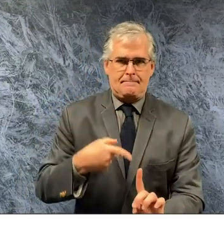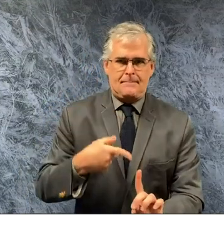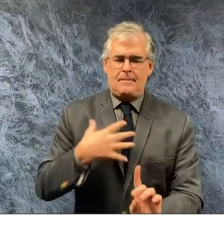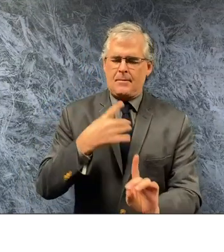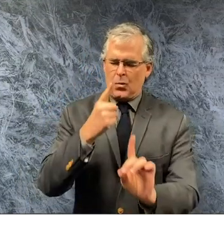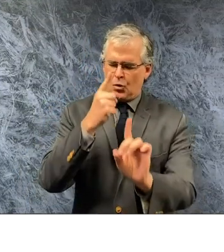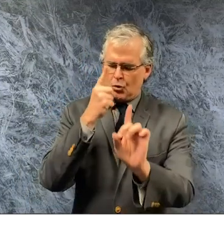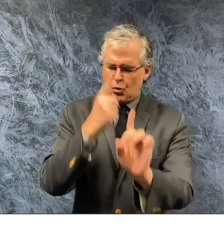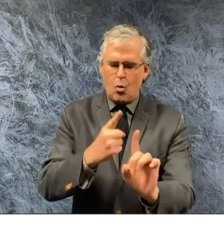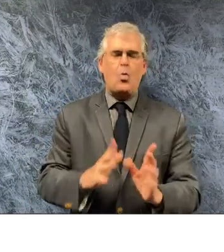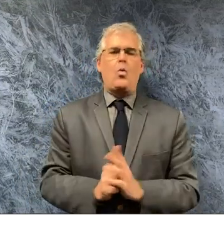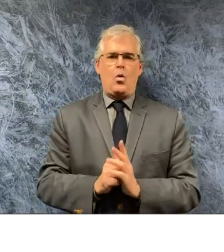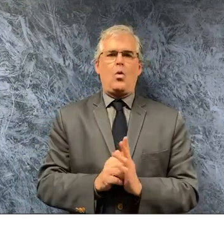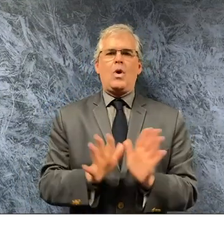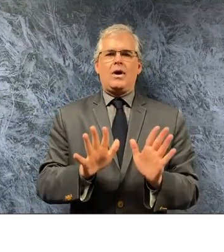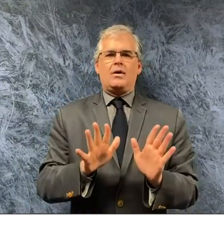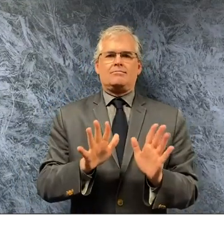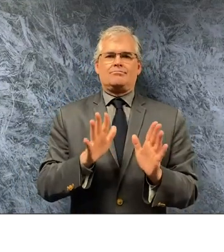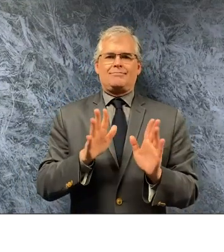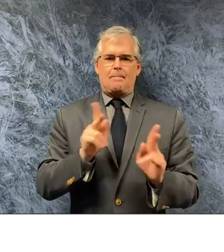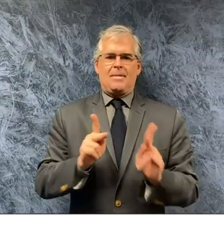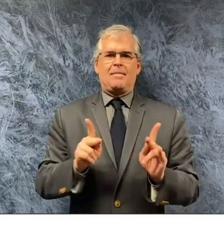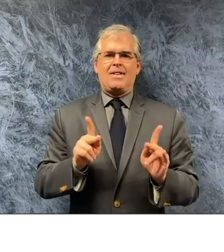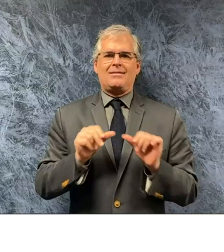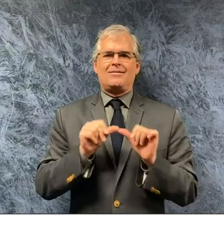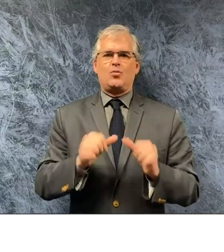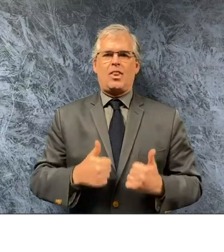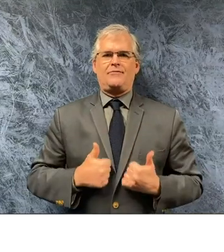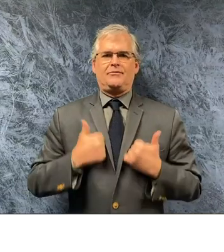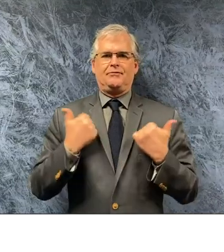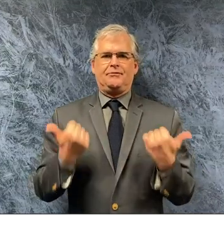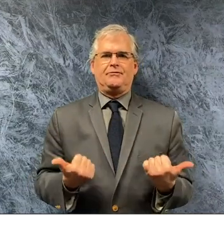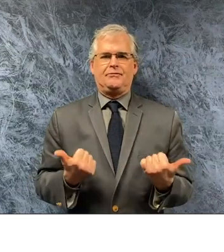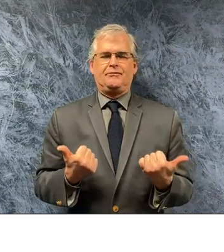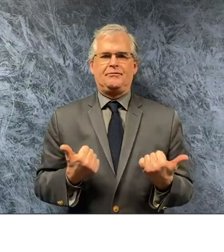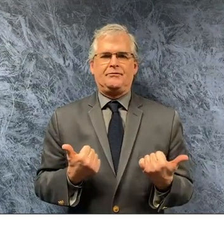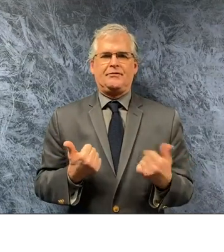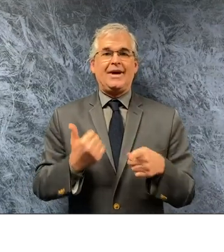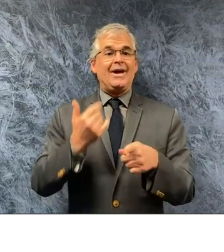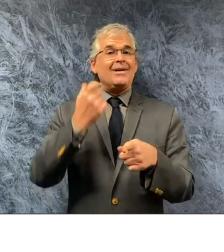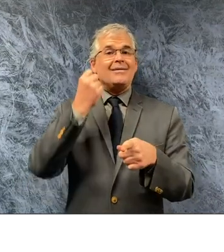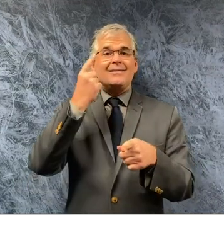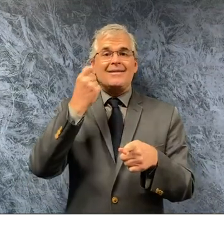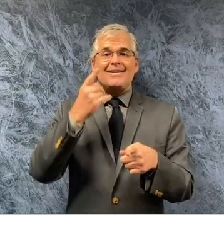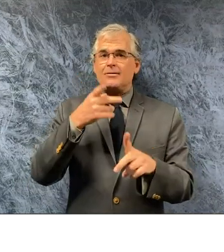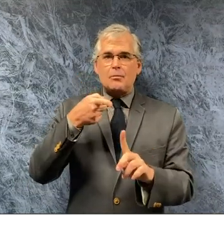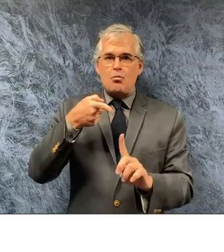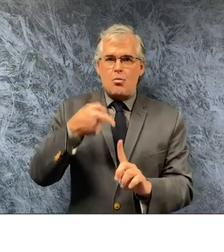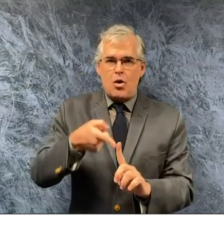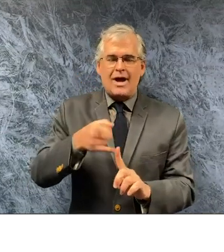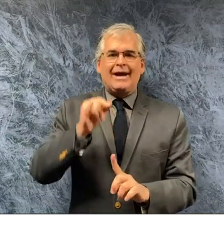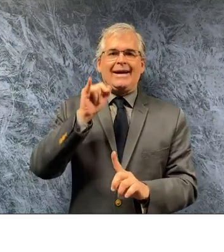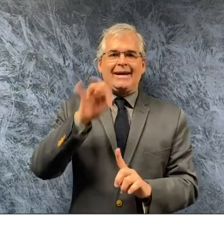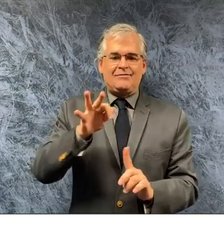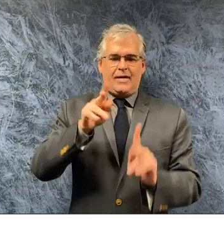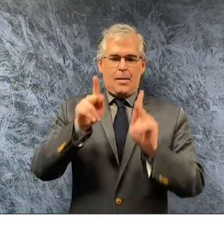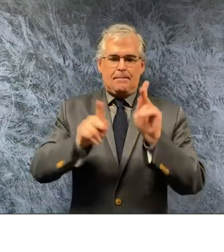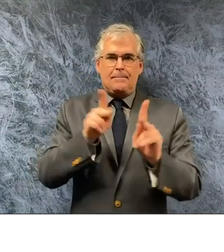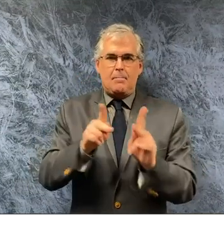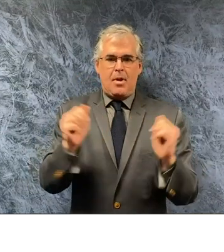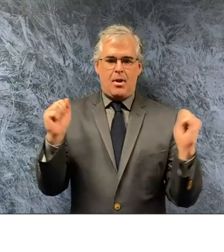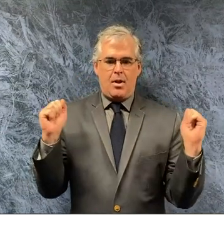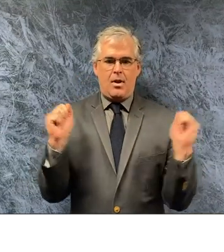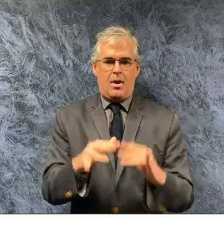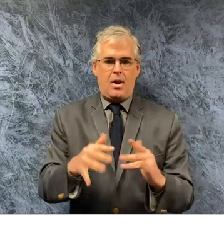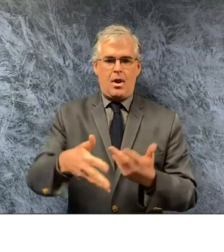and the experts have shown us that when groups gather together the disease will spread that's my name major concern and that's why i've